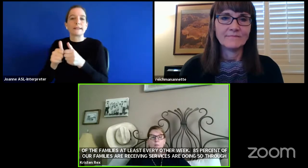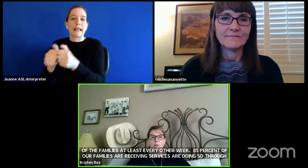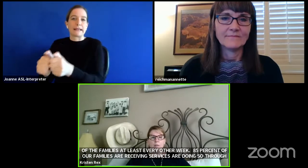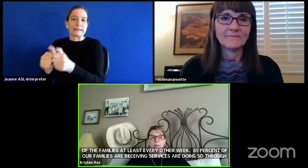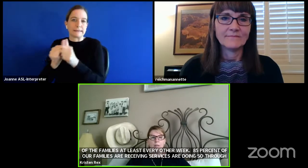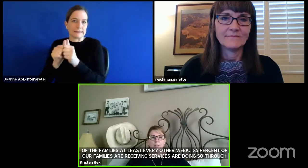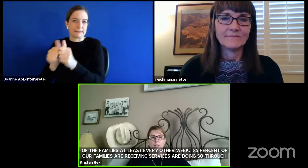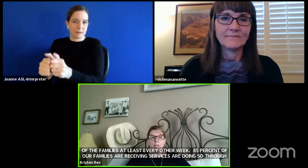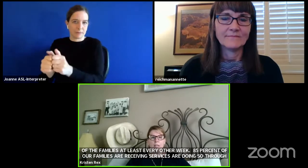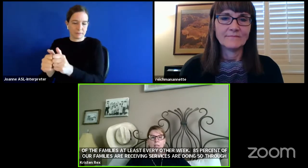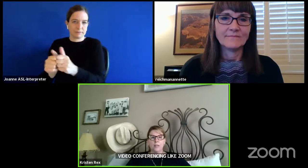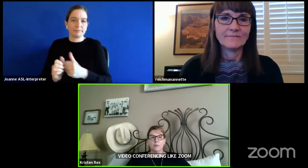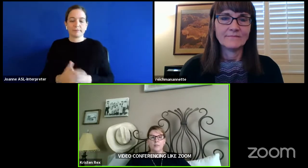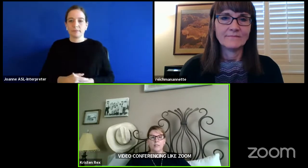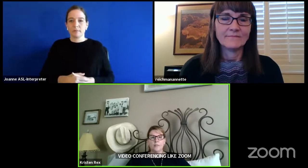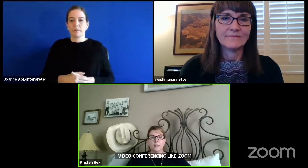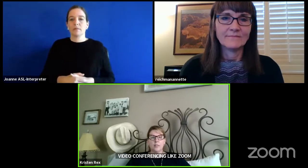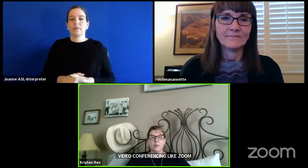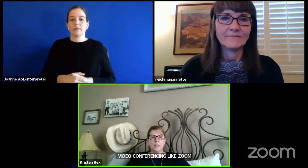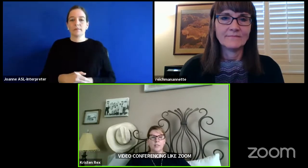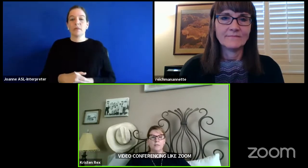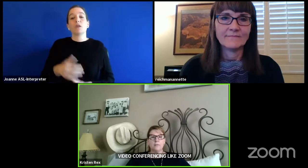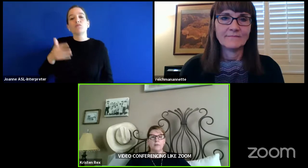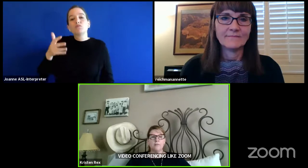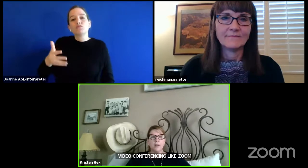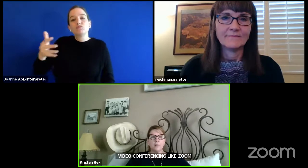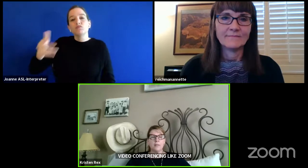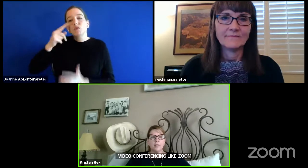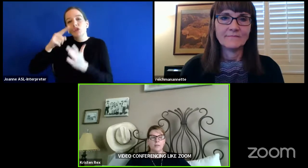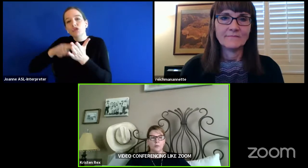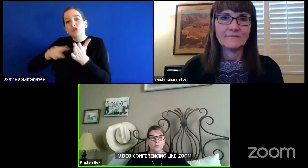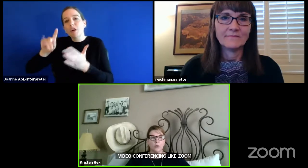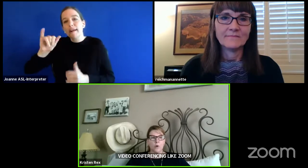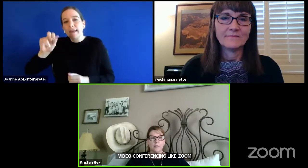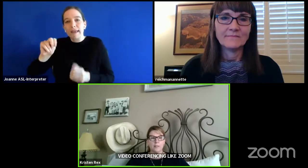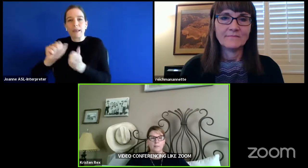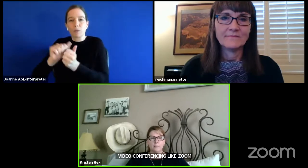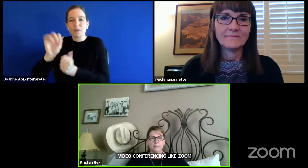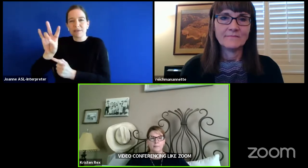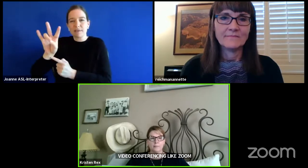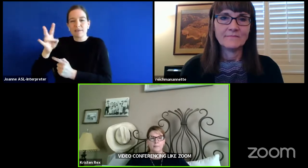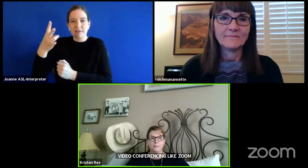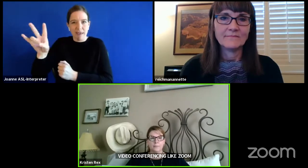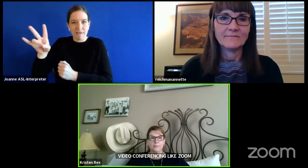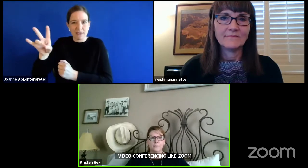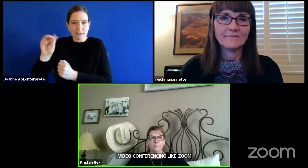We are periodically checking in with 17% of families at their request.